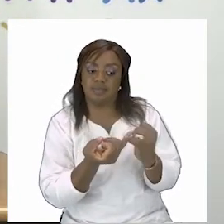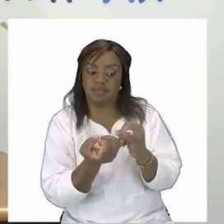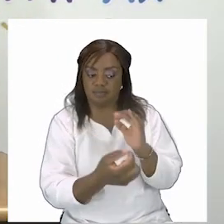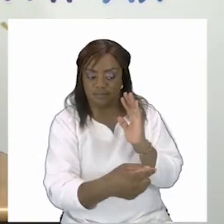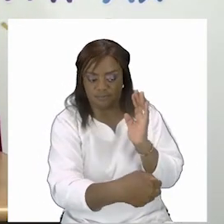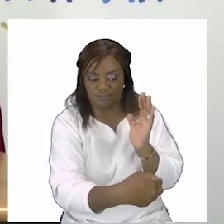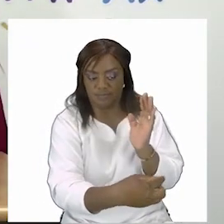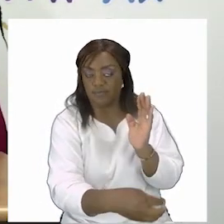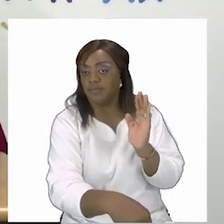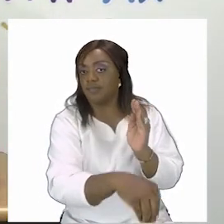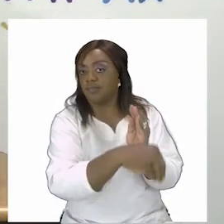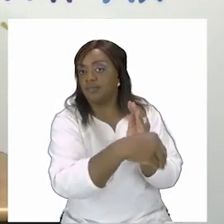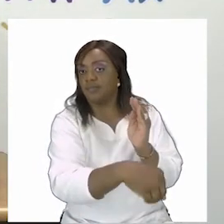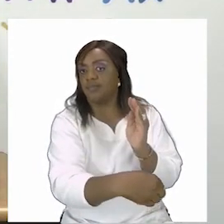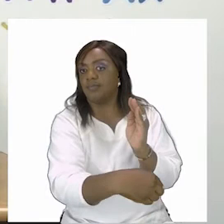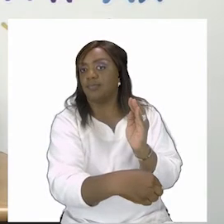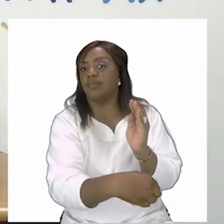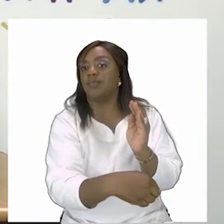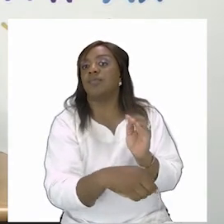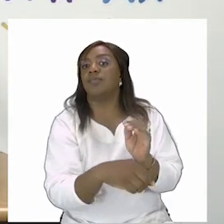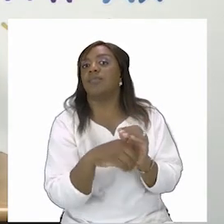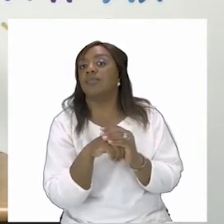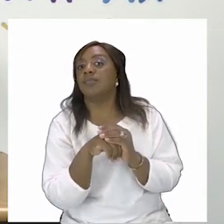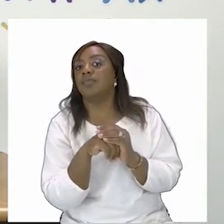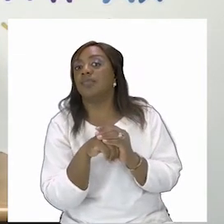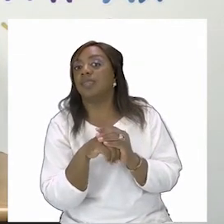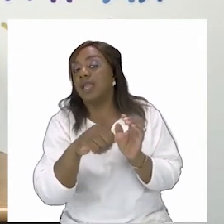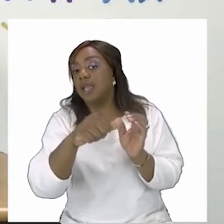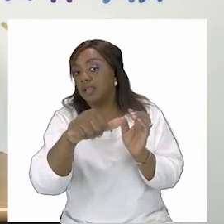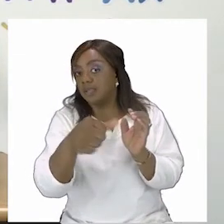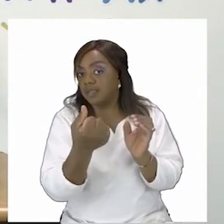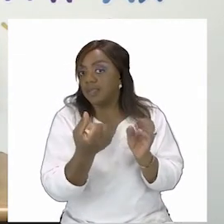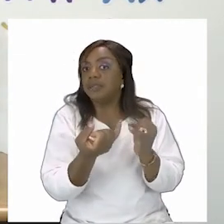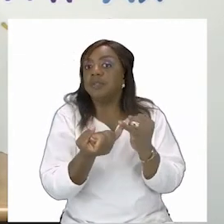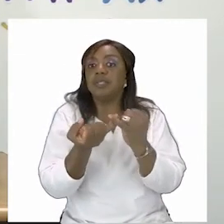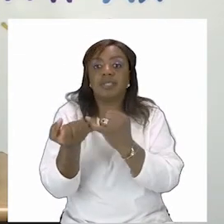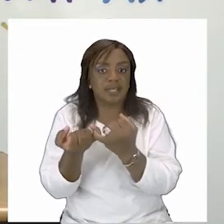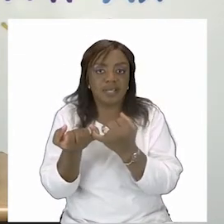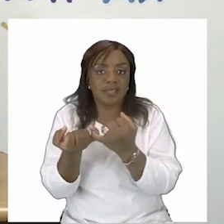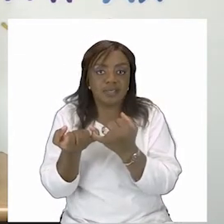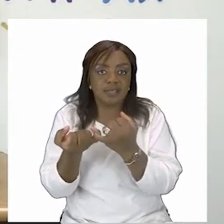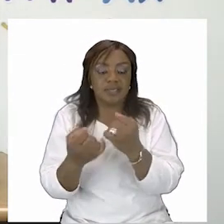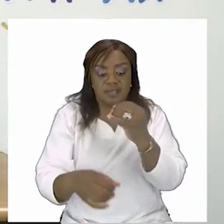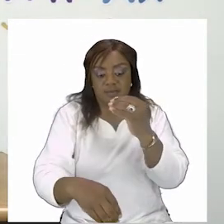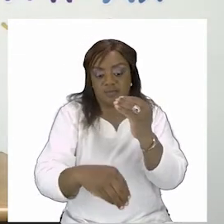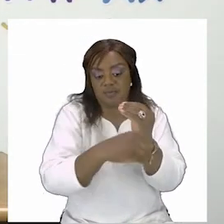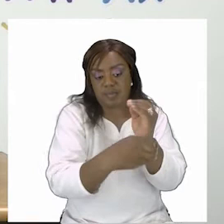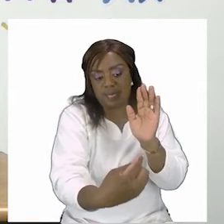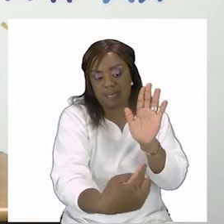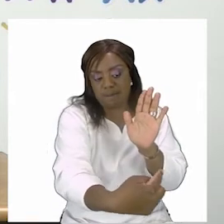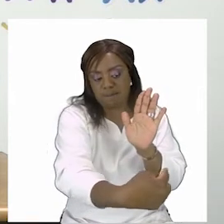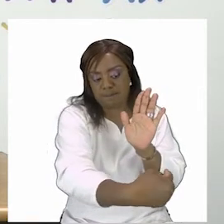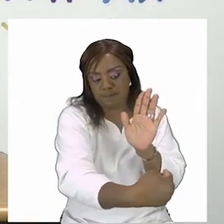and then this is another cousin he will be here